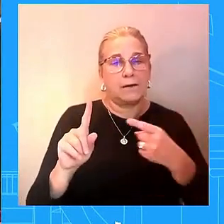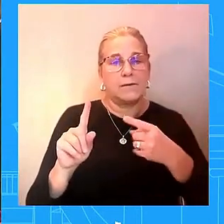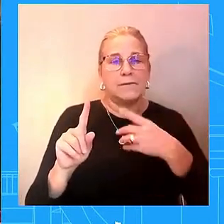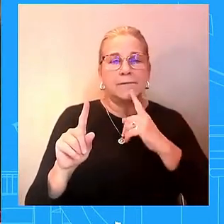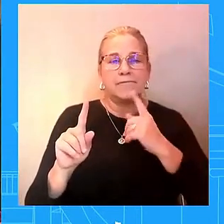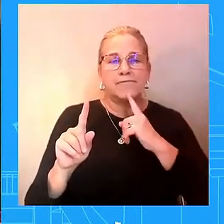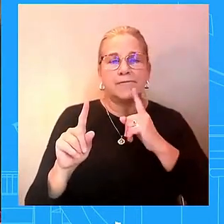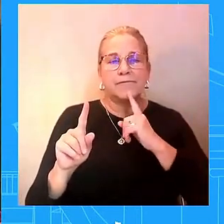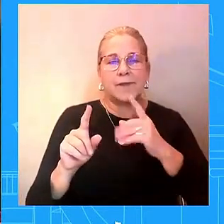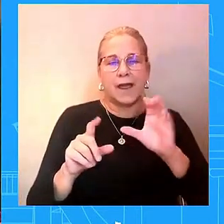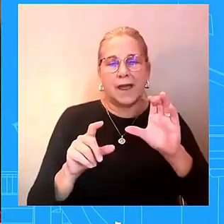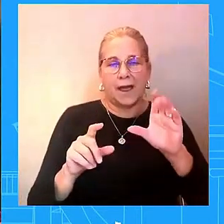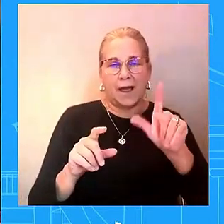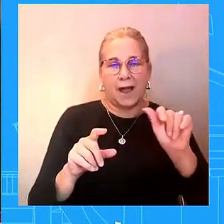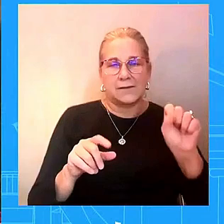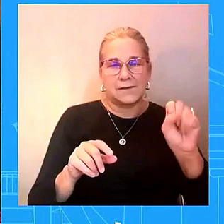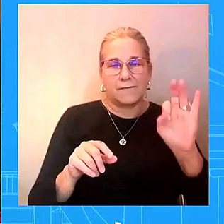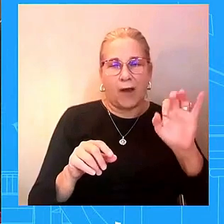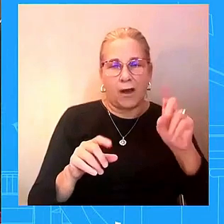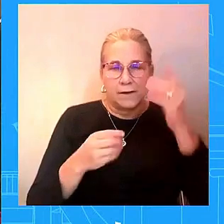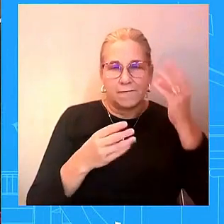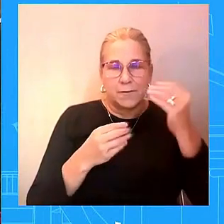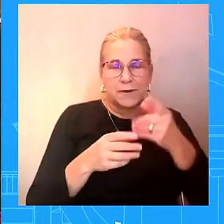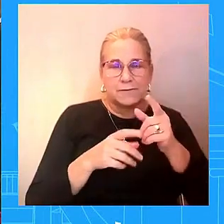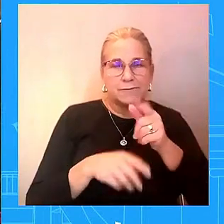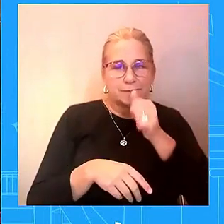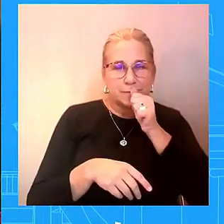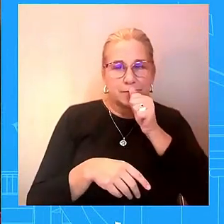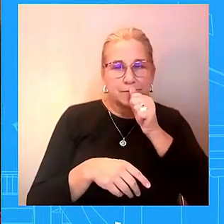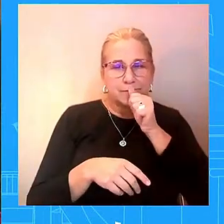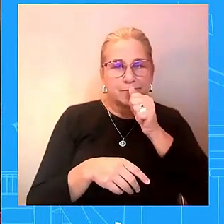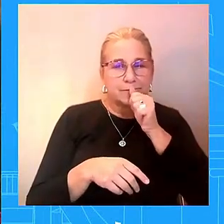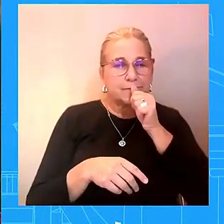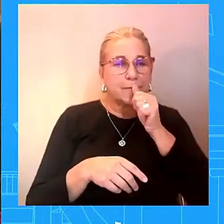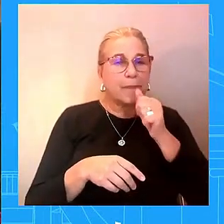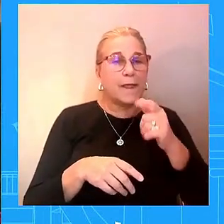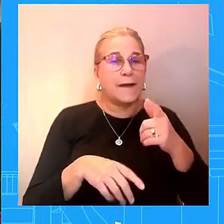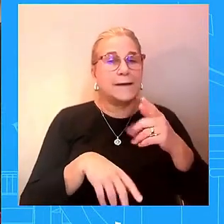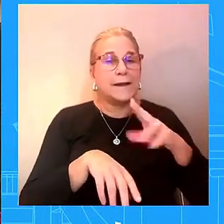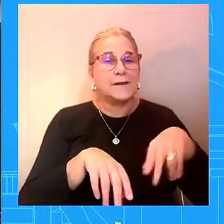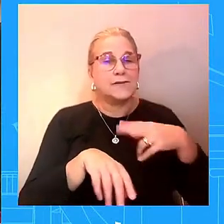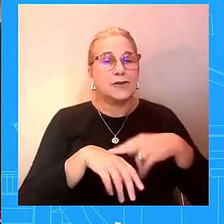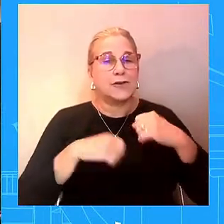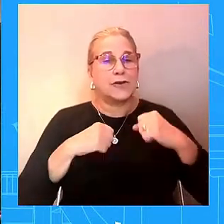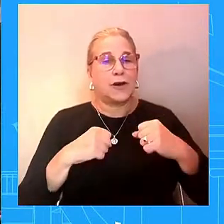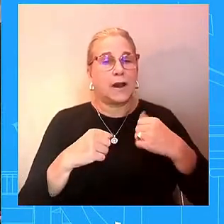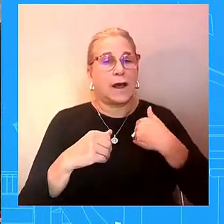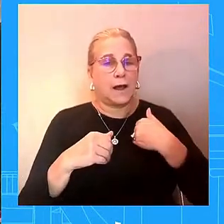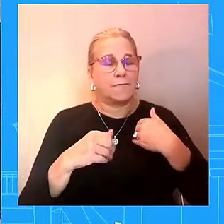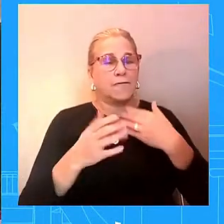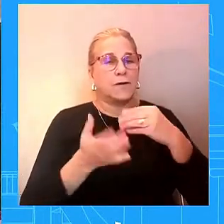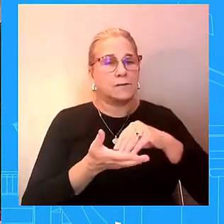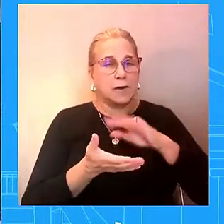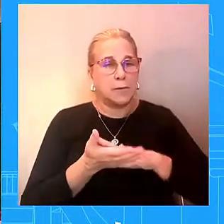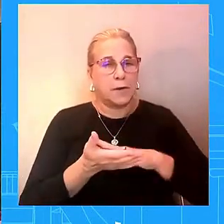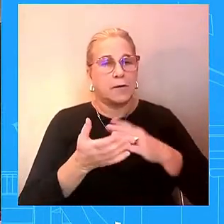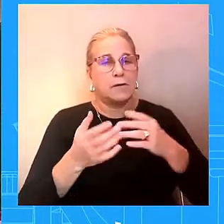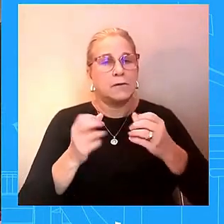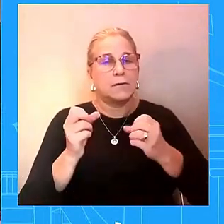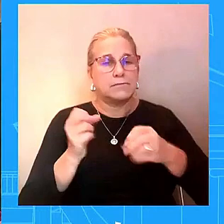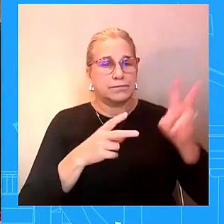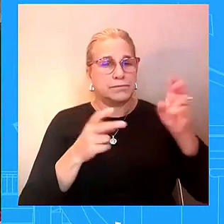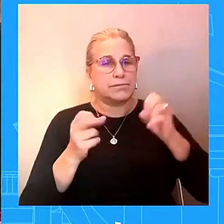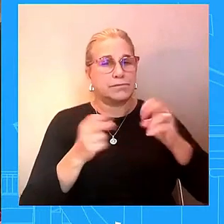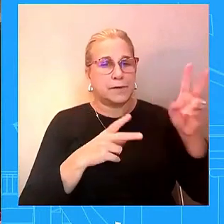had posted a bunch of documents and whatnot online um has the pentagon and the intelligence community done